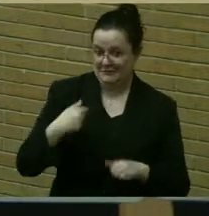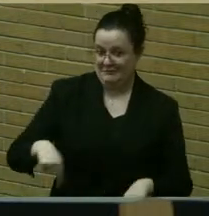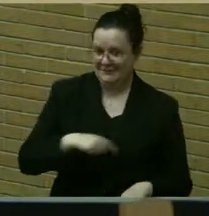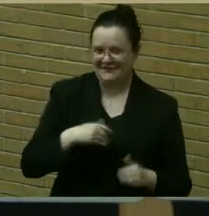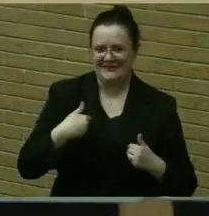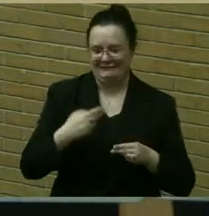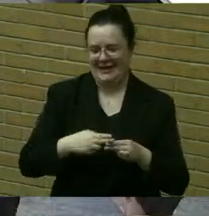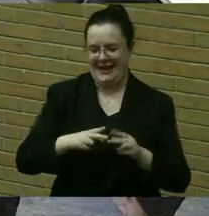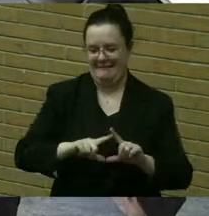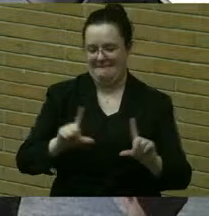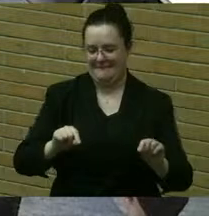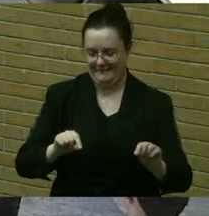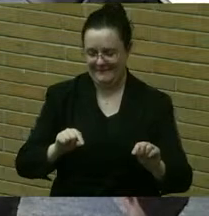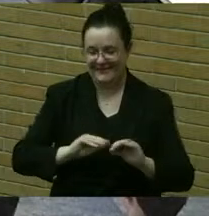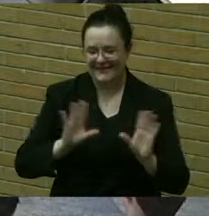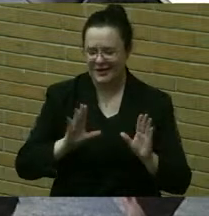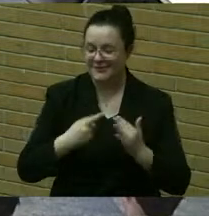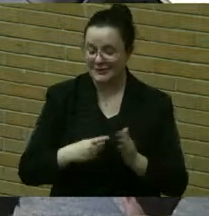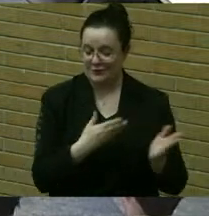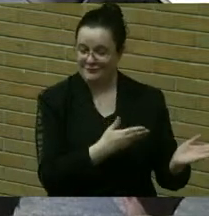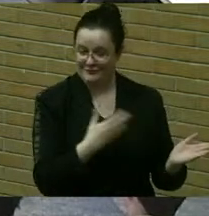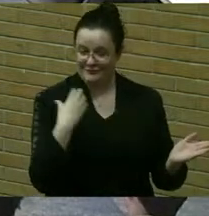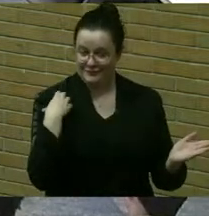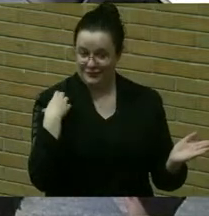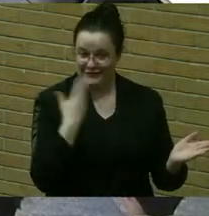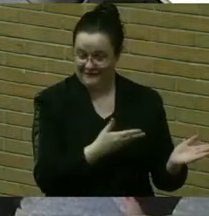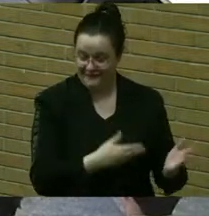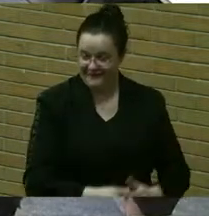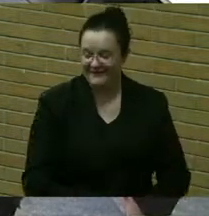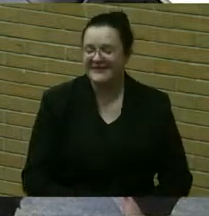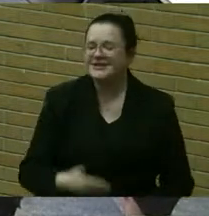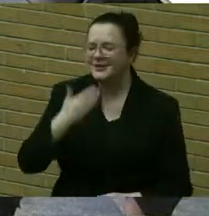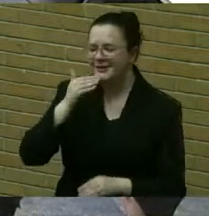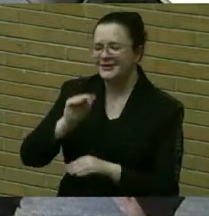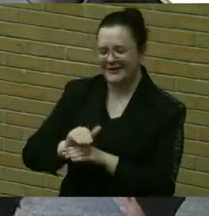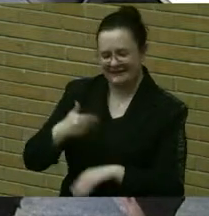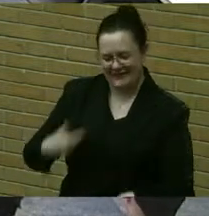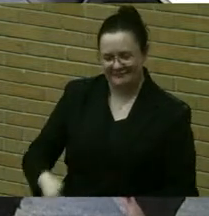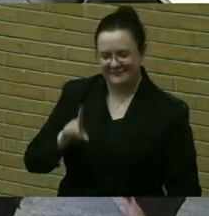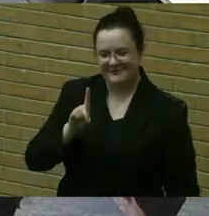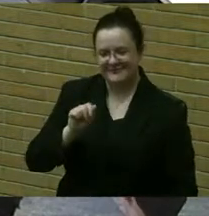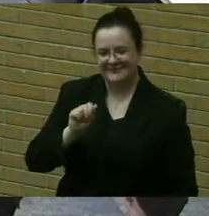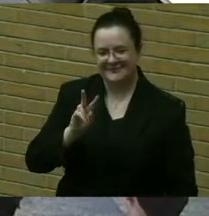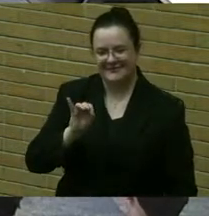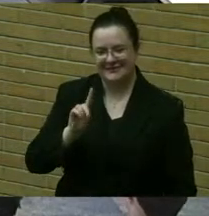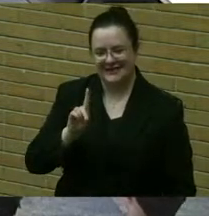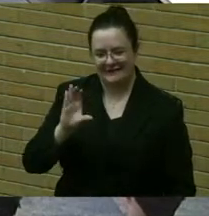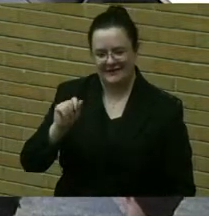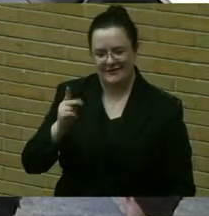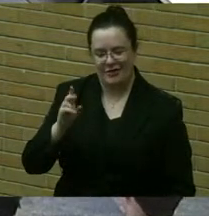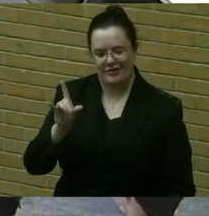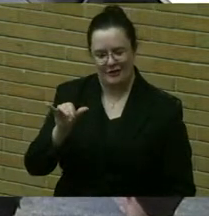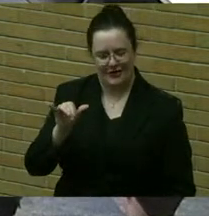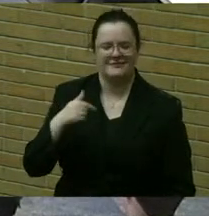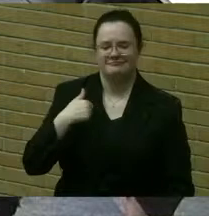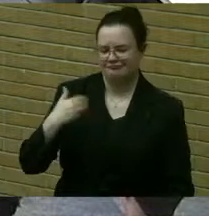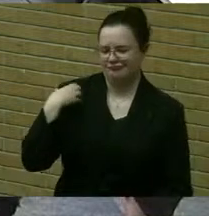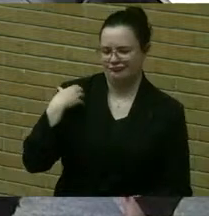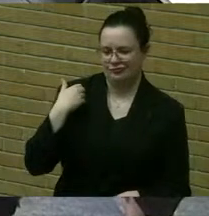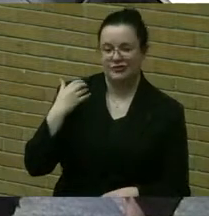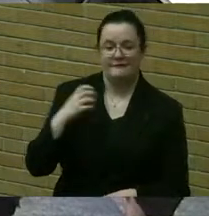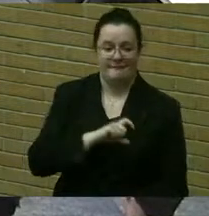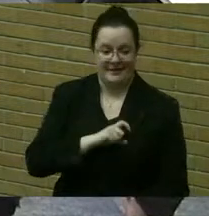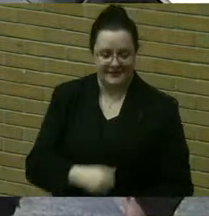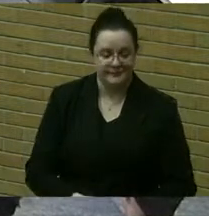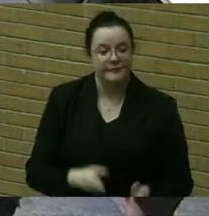but starting with you, Chief, Dave Cothaldi. I'm David Cothaldi, Chief of Police. Earl Johnson,